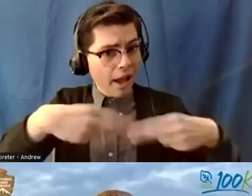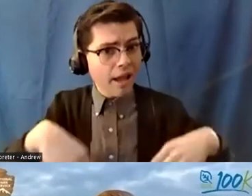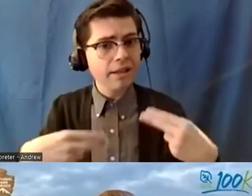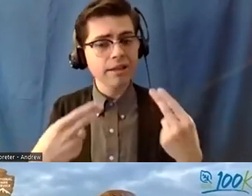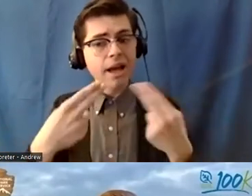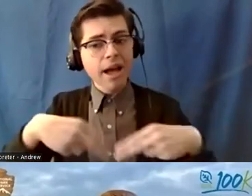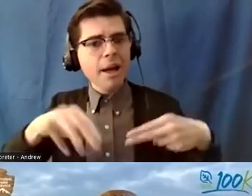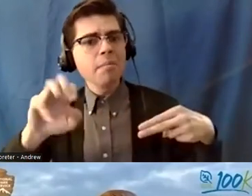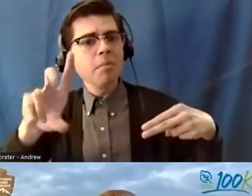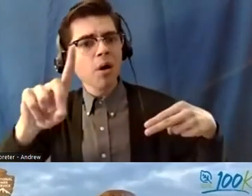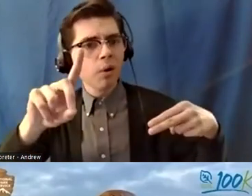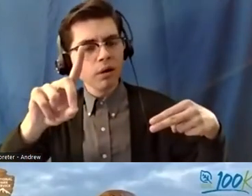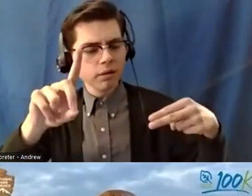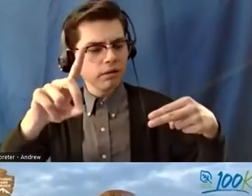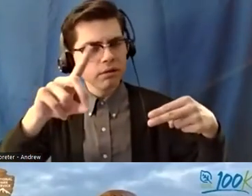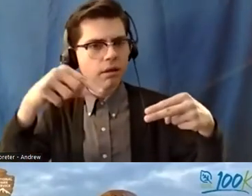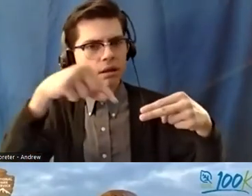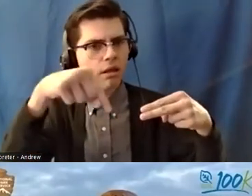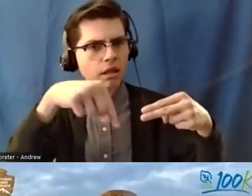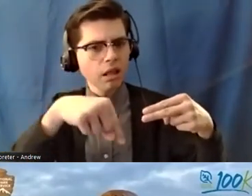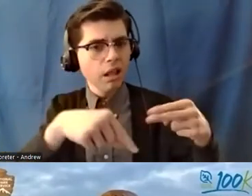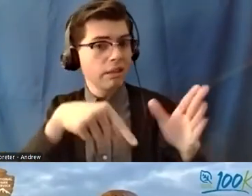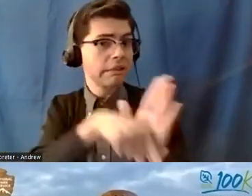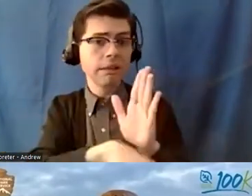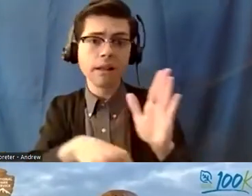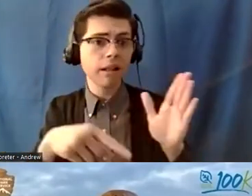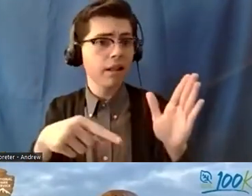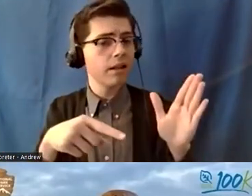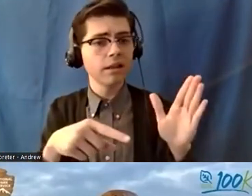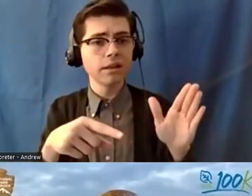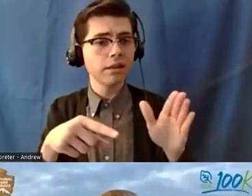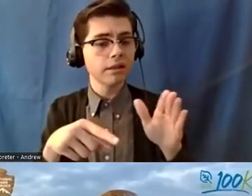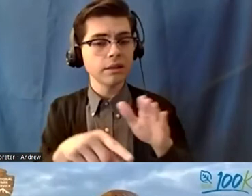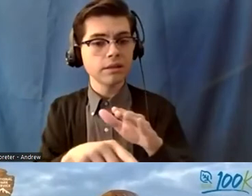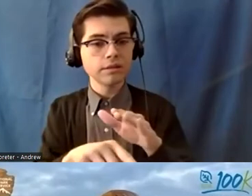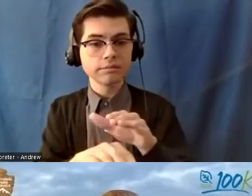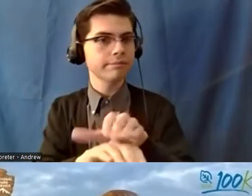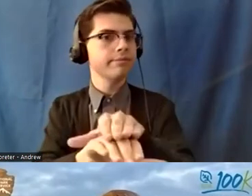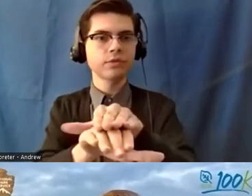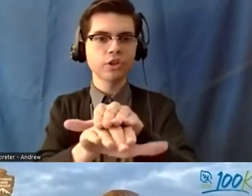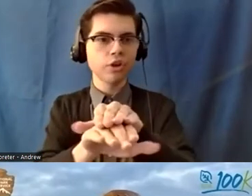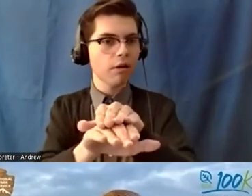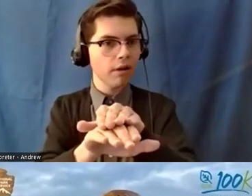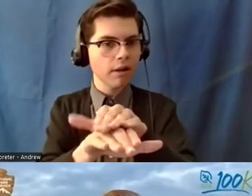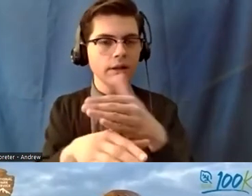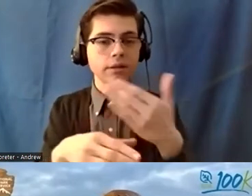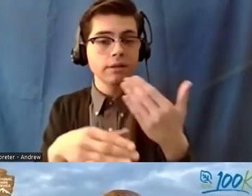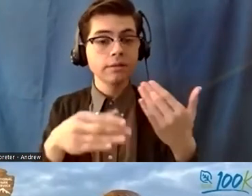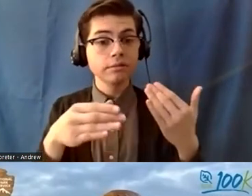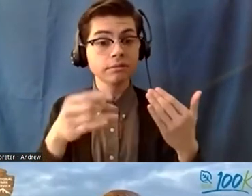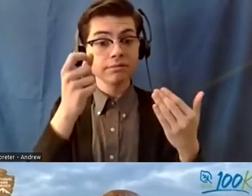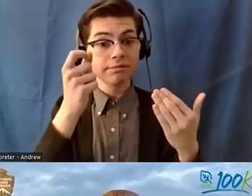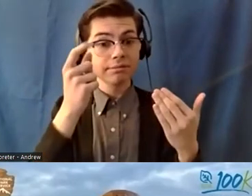the eggs got rid of the cheesecloth and put this plastic coated screening and no